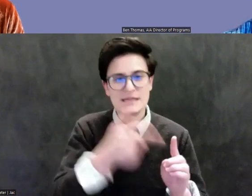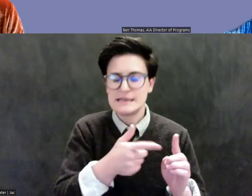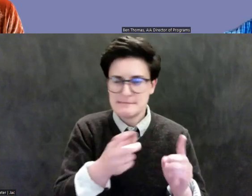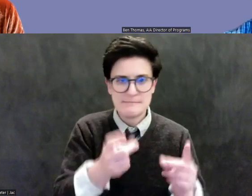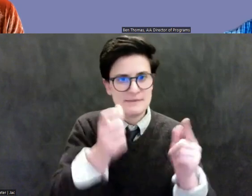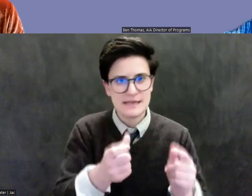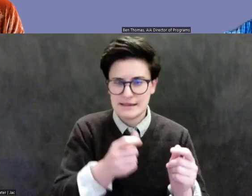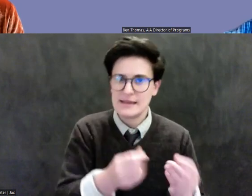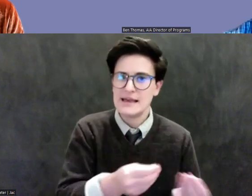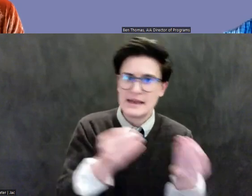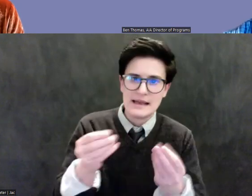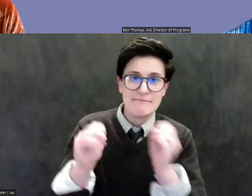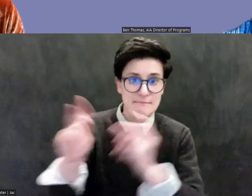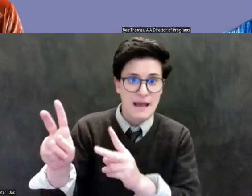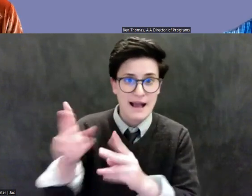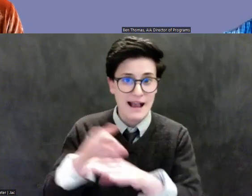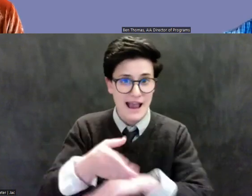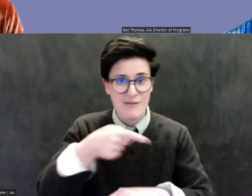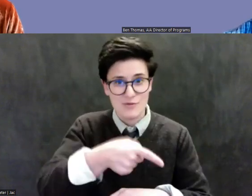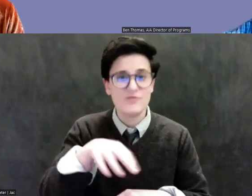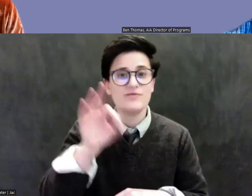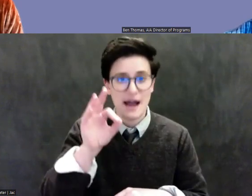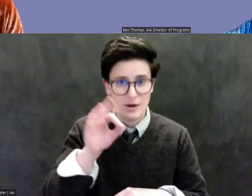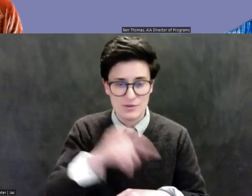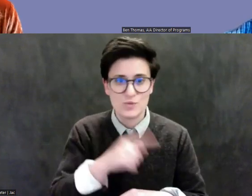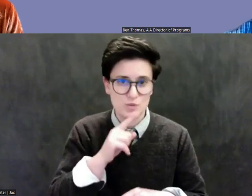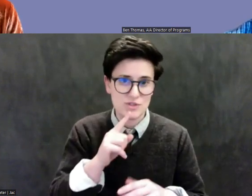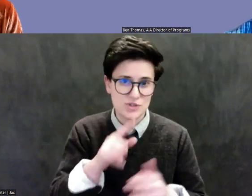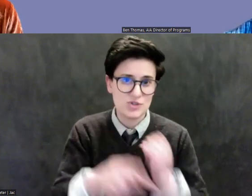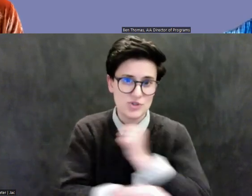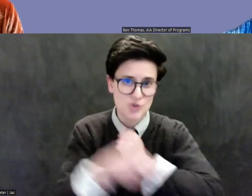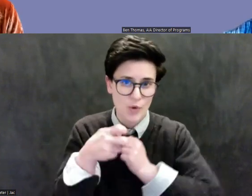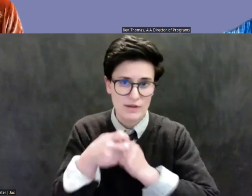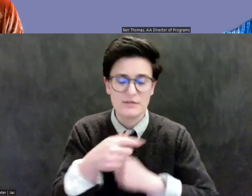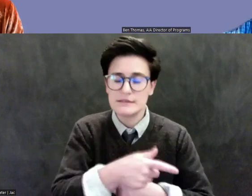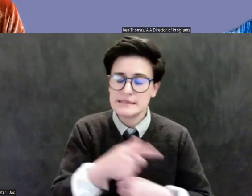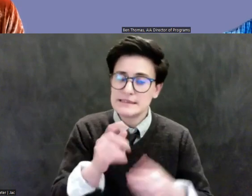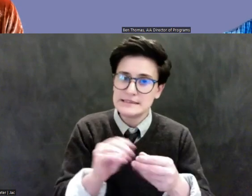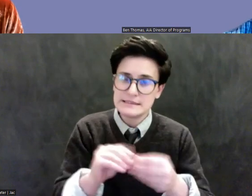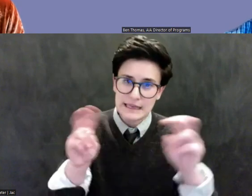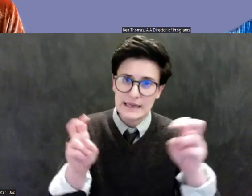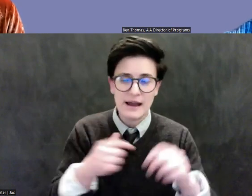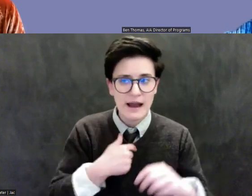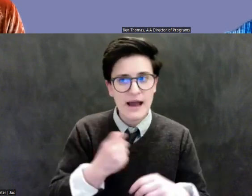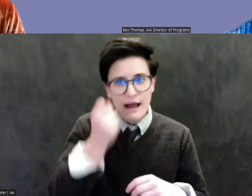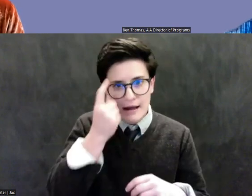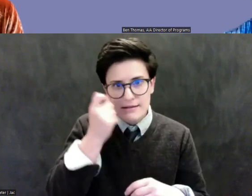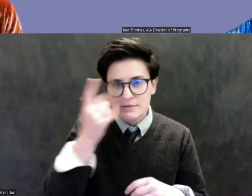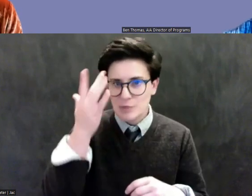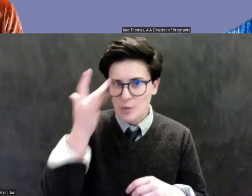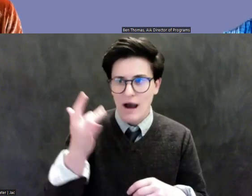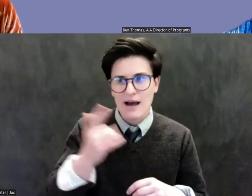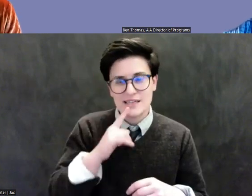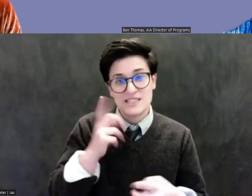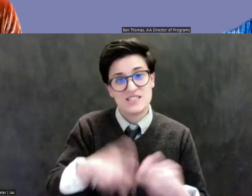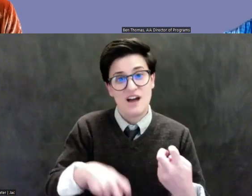of its theft and made very strong statements saying, listen, I get why it's difficult for people to, to give this stuff back when you've paid good